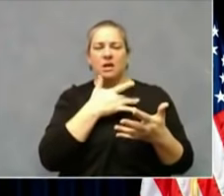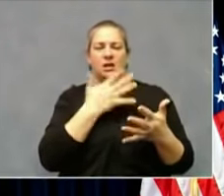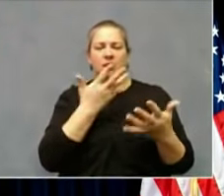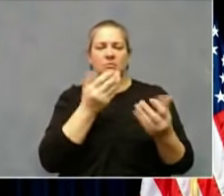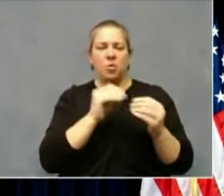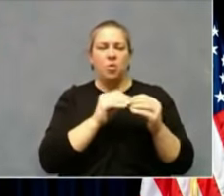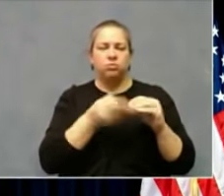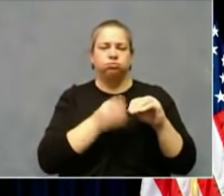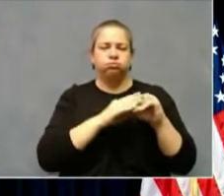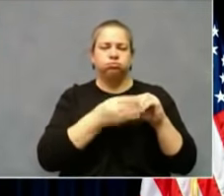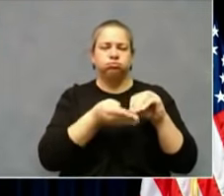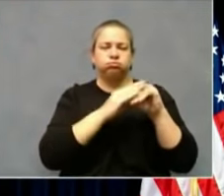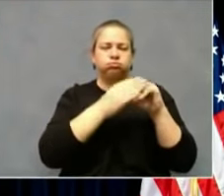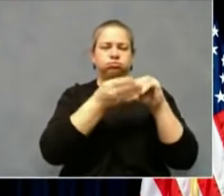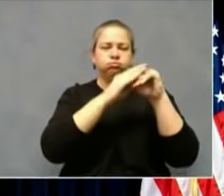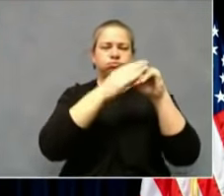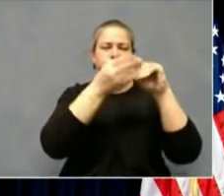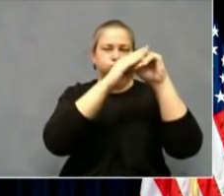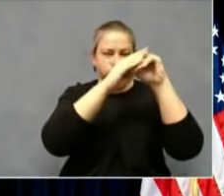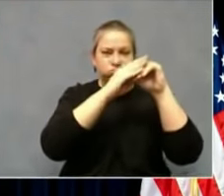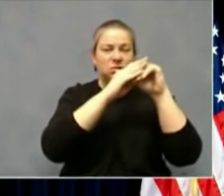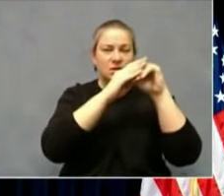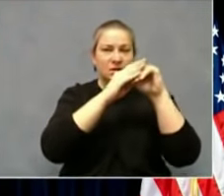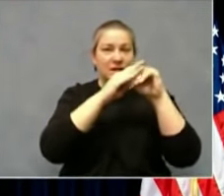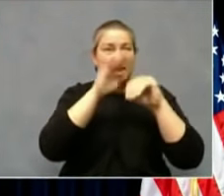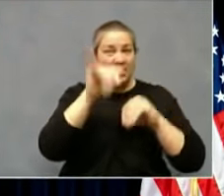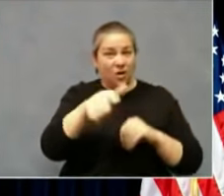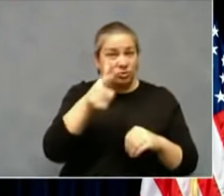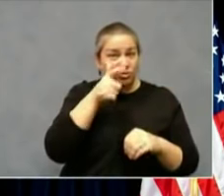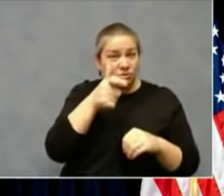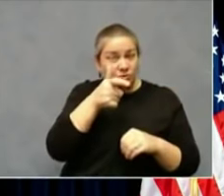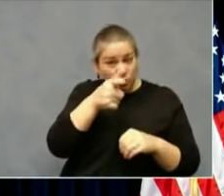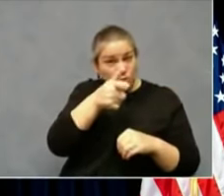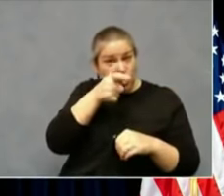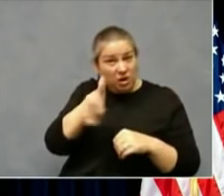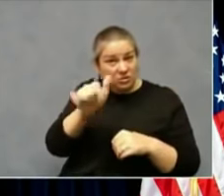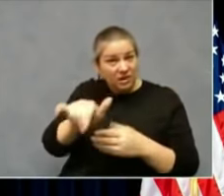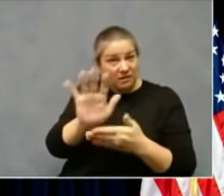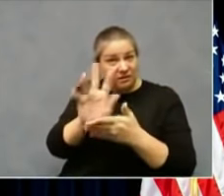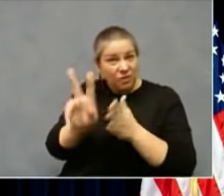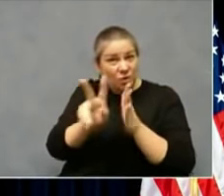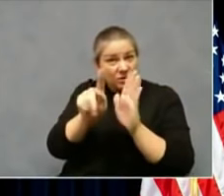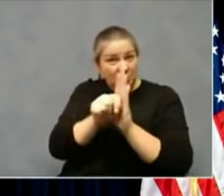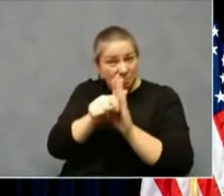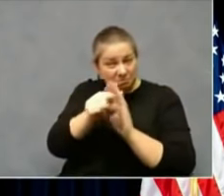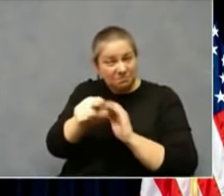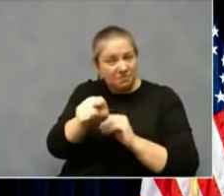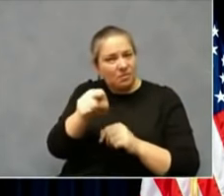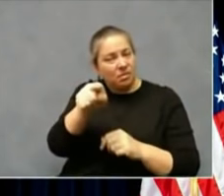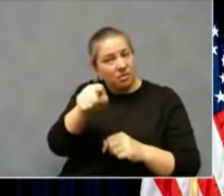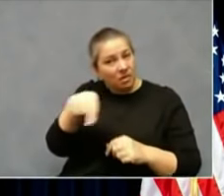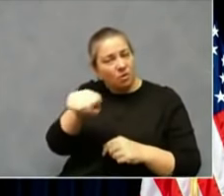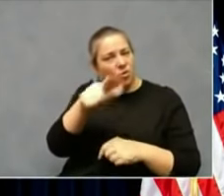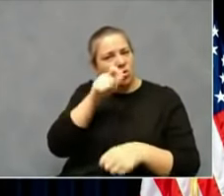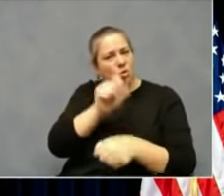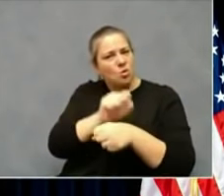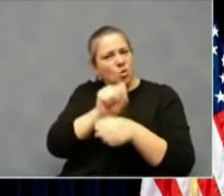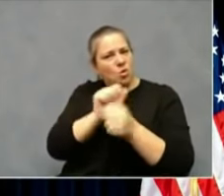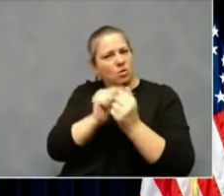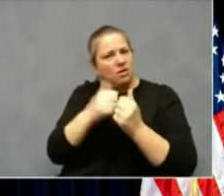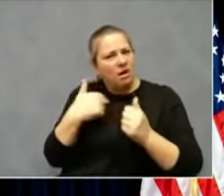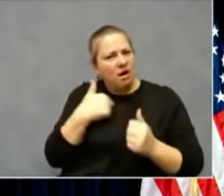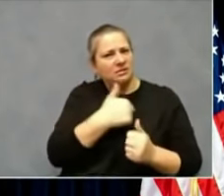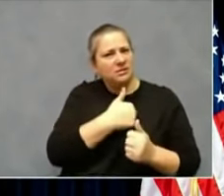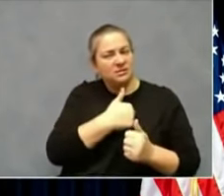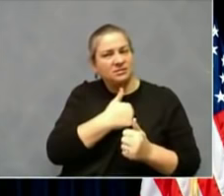amazing people that you just watched. And there are enough of them to help us. We are in a dangerous